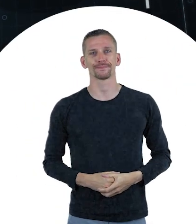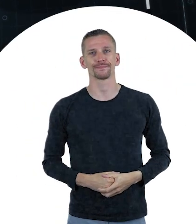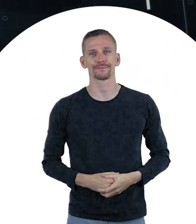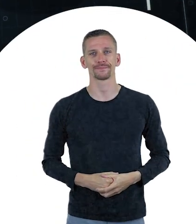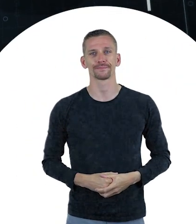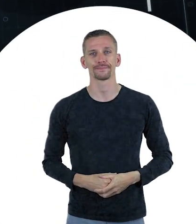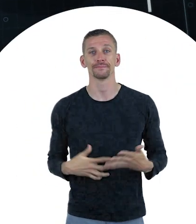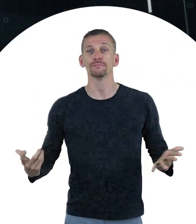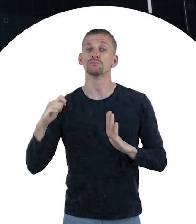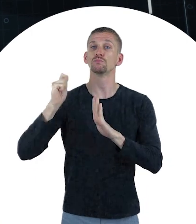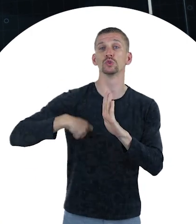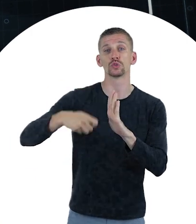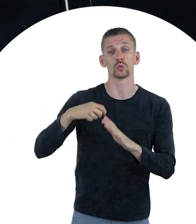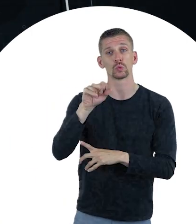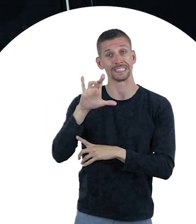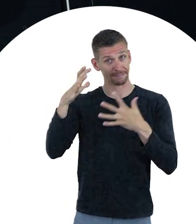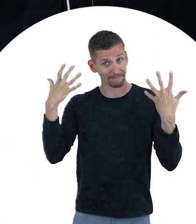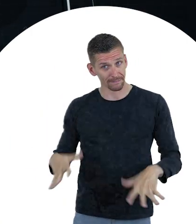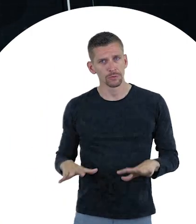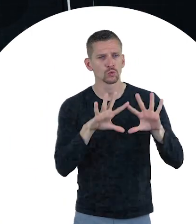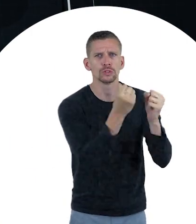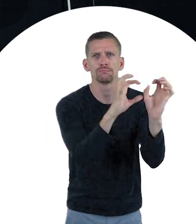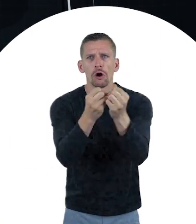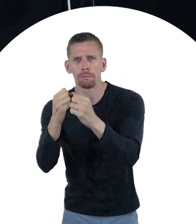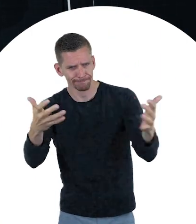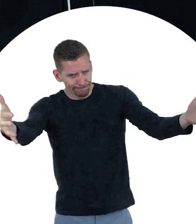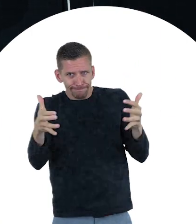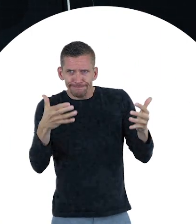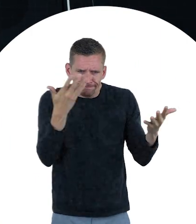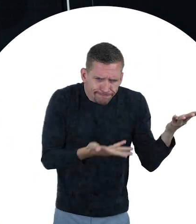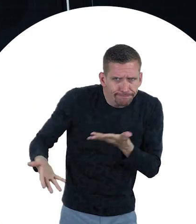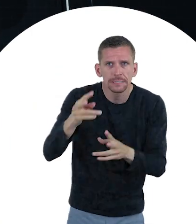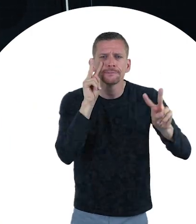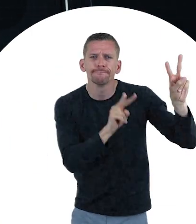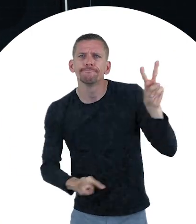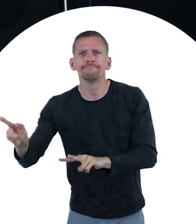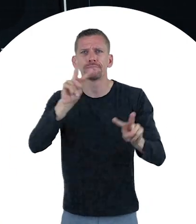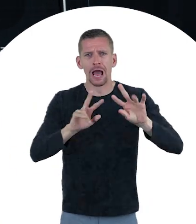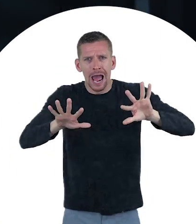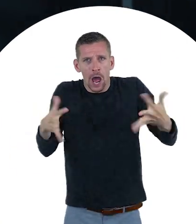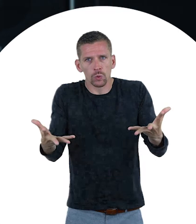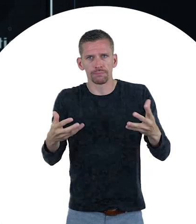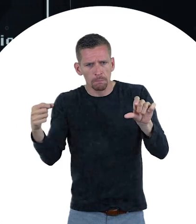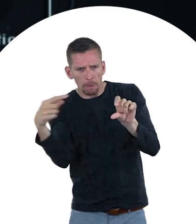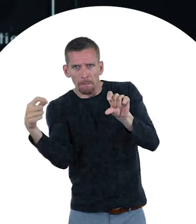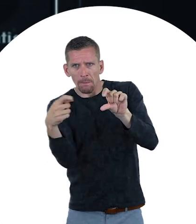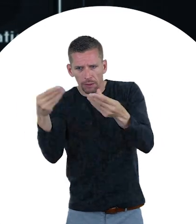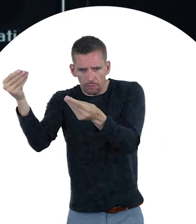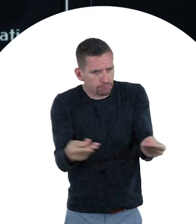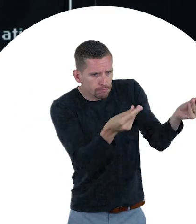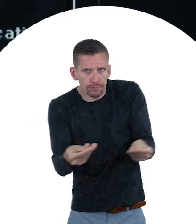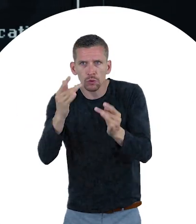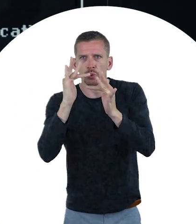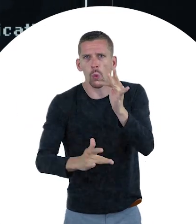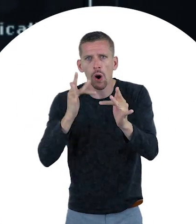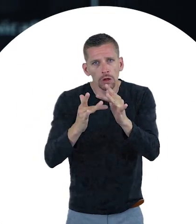into dedicated specialist working groups dealing with various topics, ranging from specifications to migration